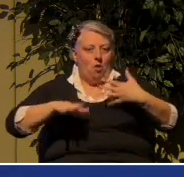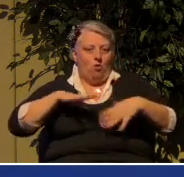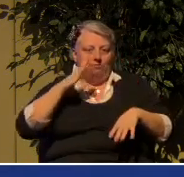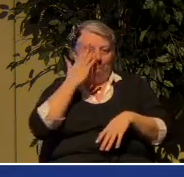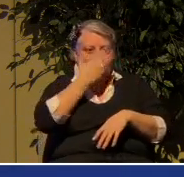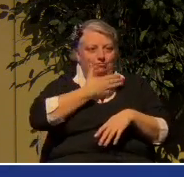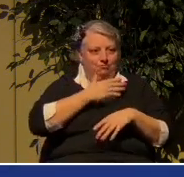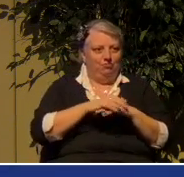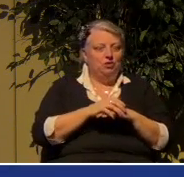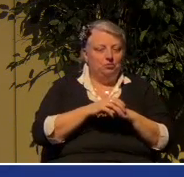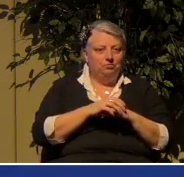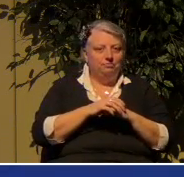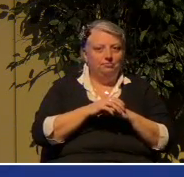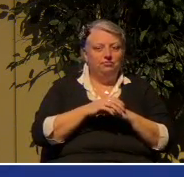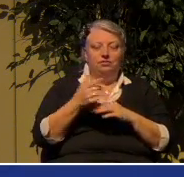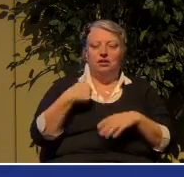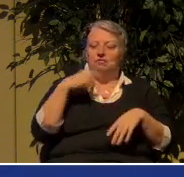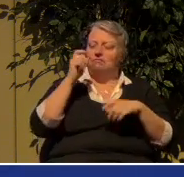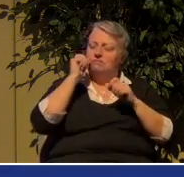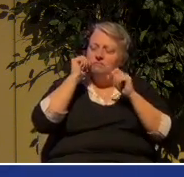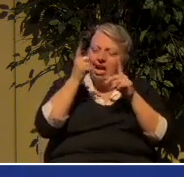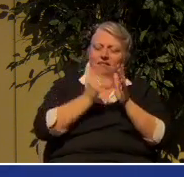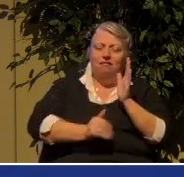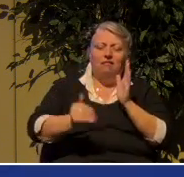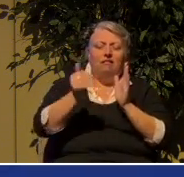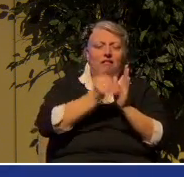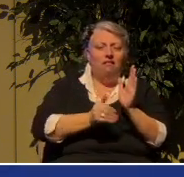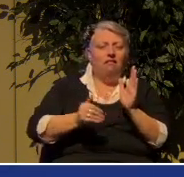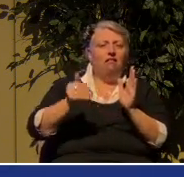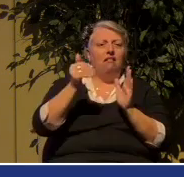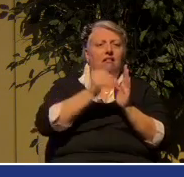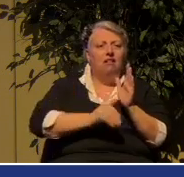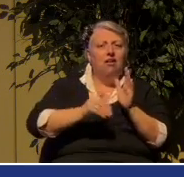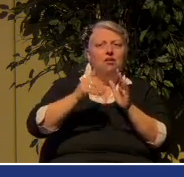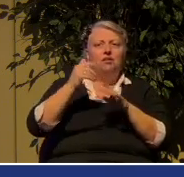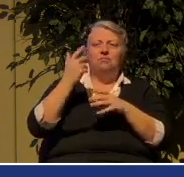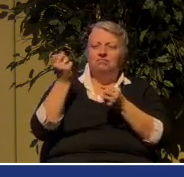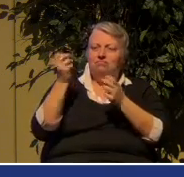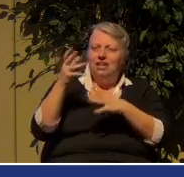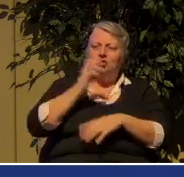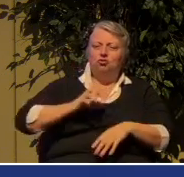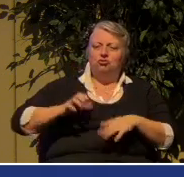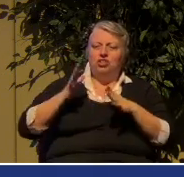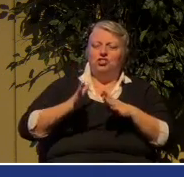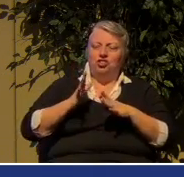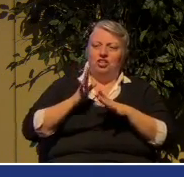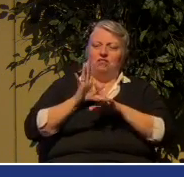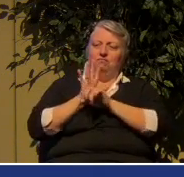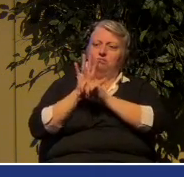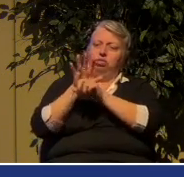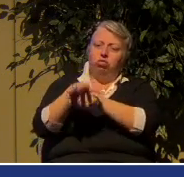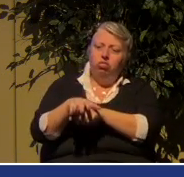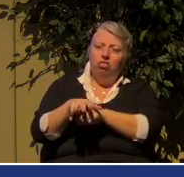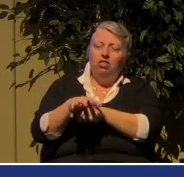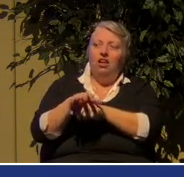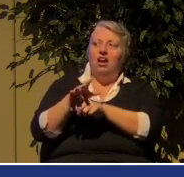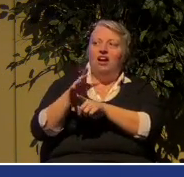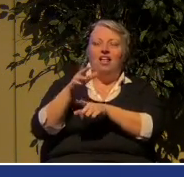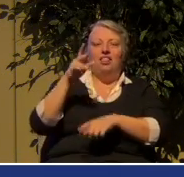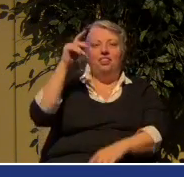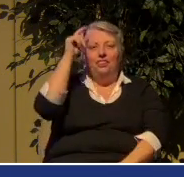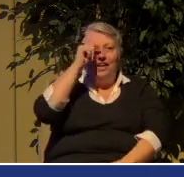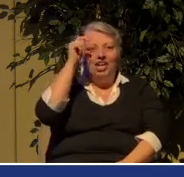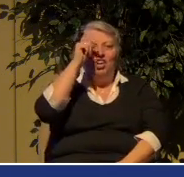number of Christians who are bowled over by theories and theologies that are so far removed from the gospel that they